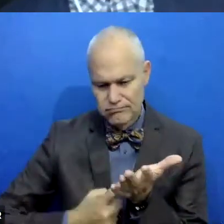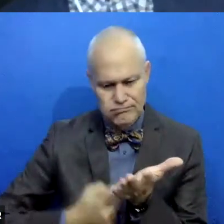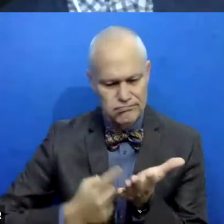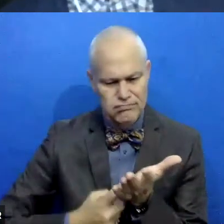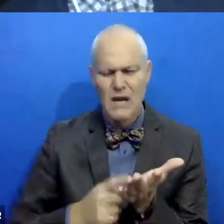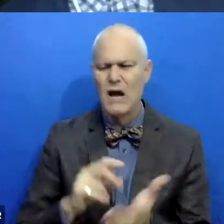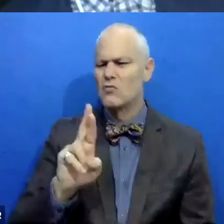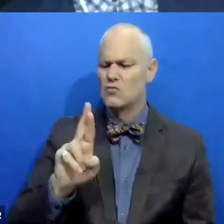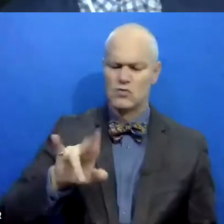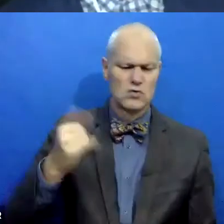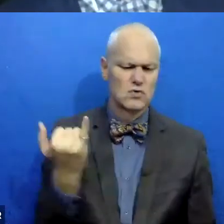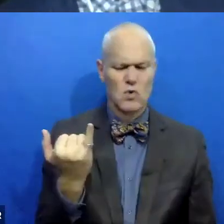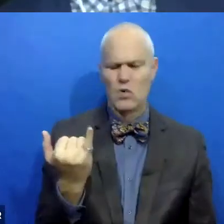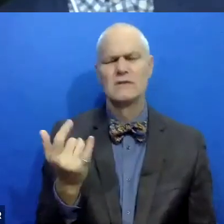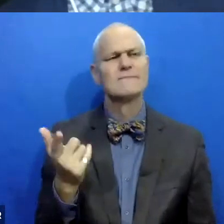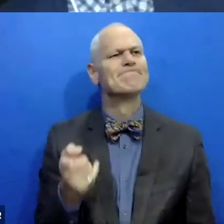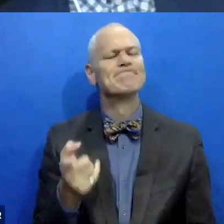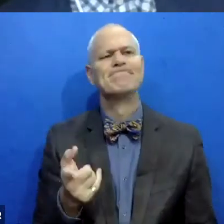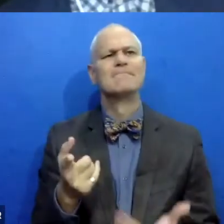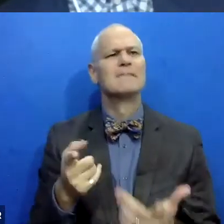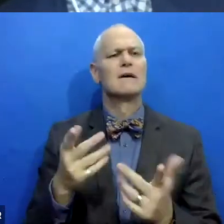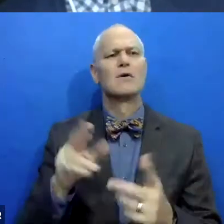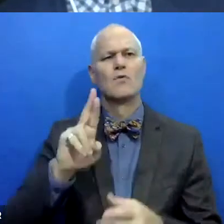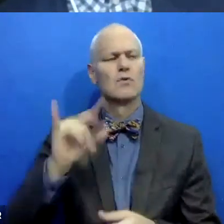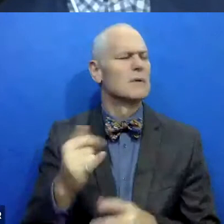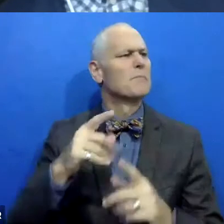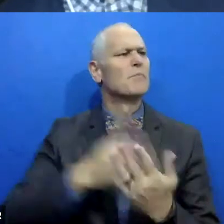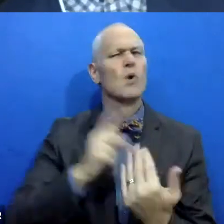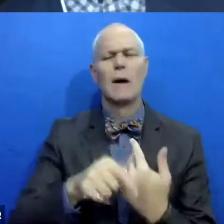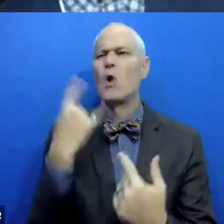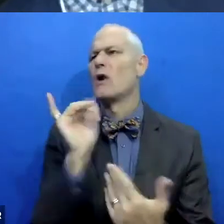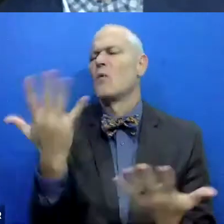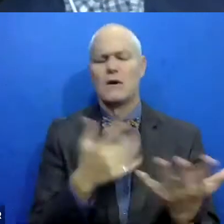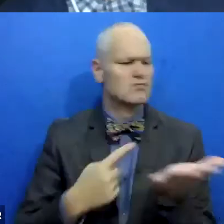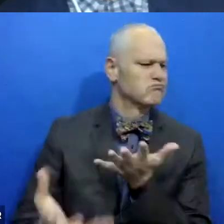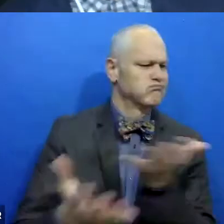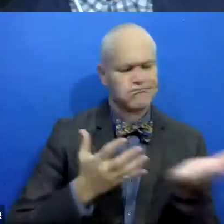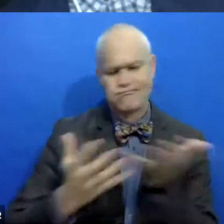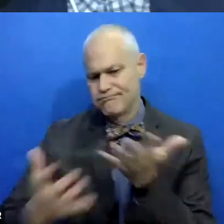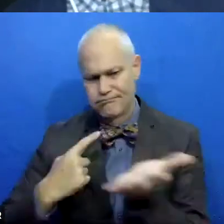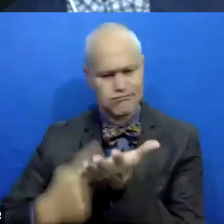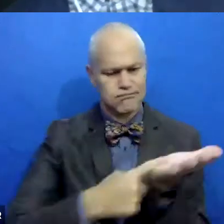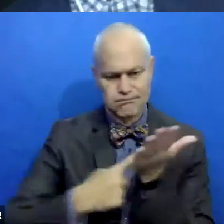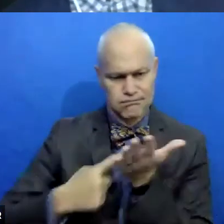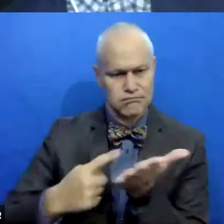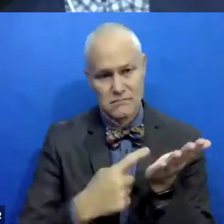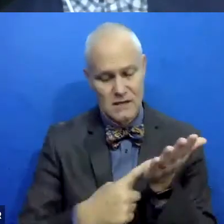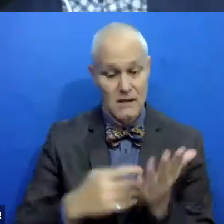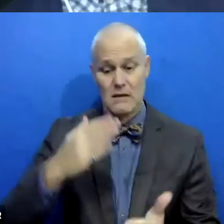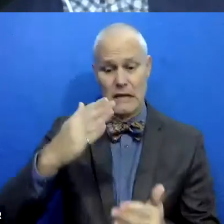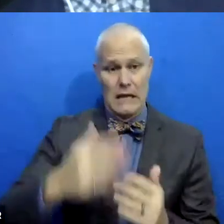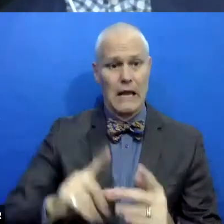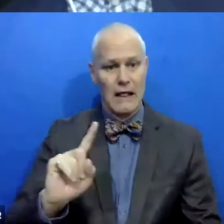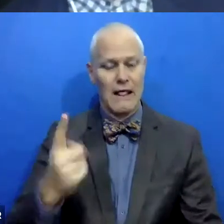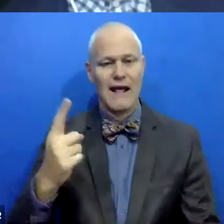restorative justice-based program might look like. And the end result was what was initially a pre-sentencing